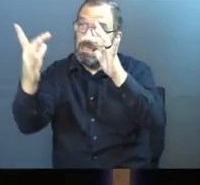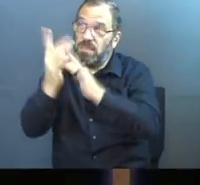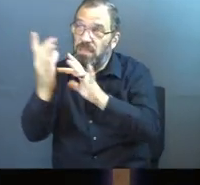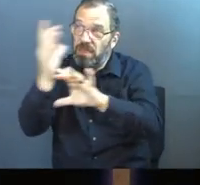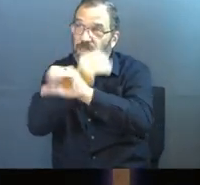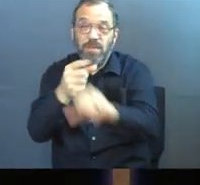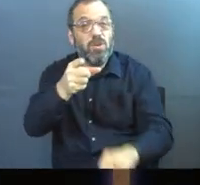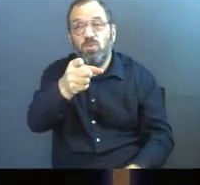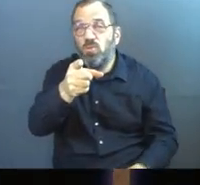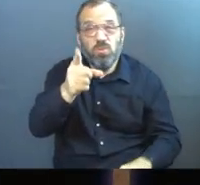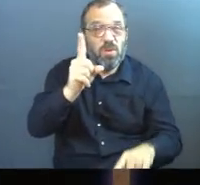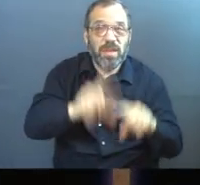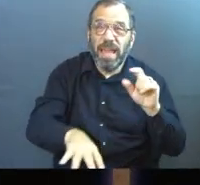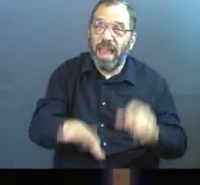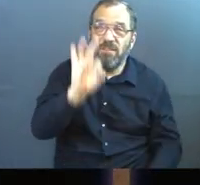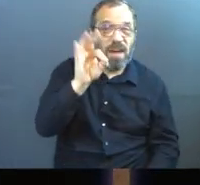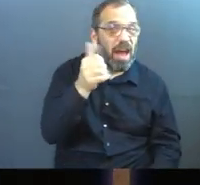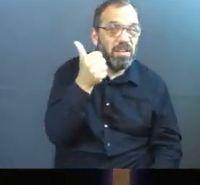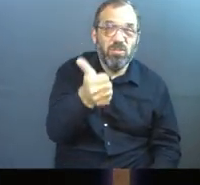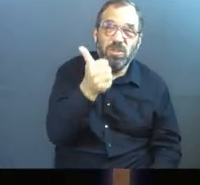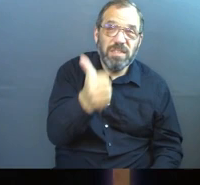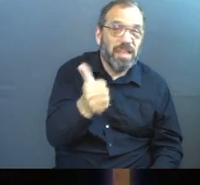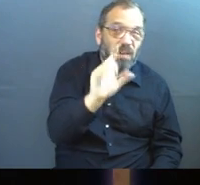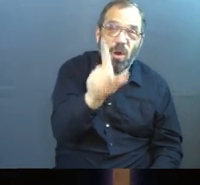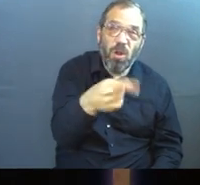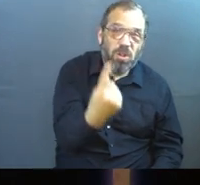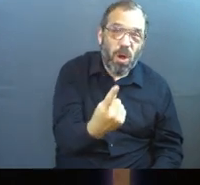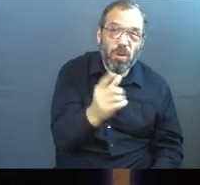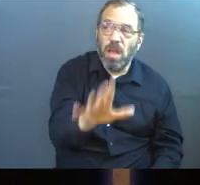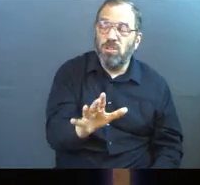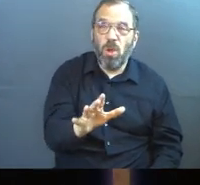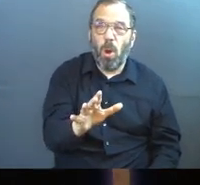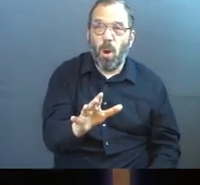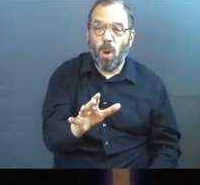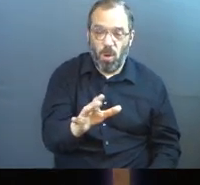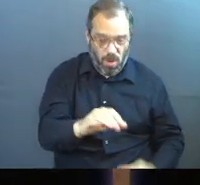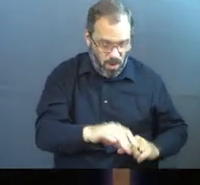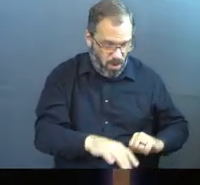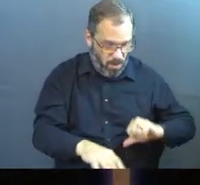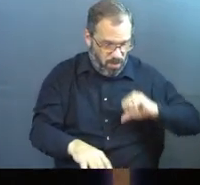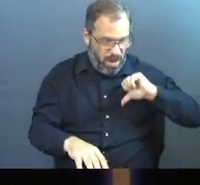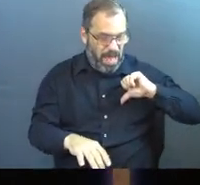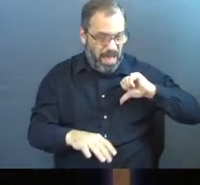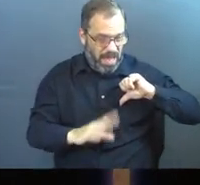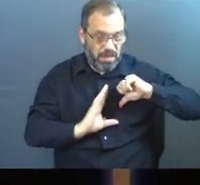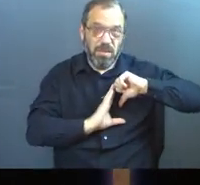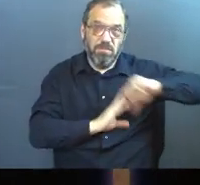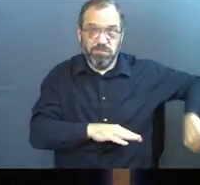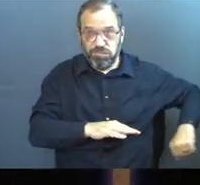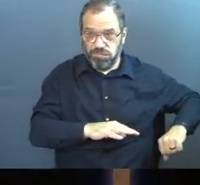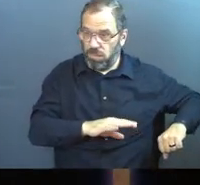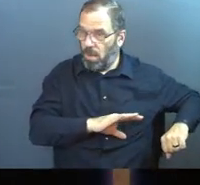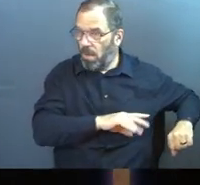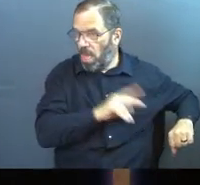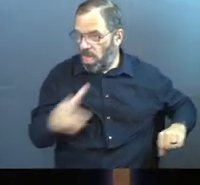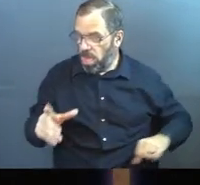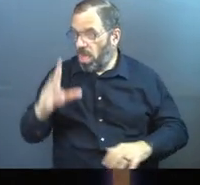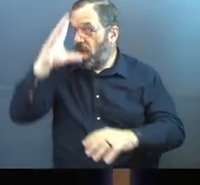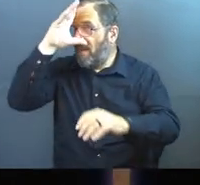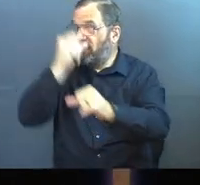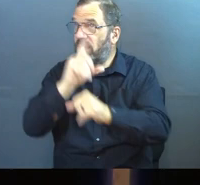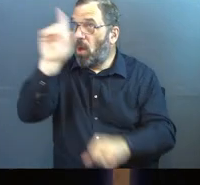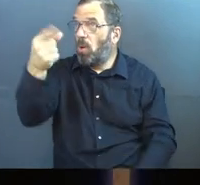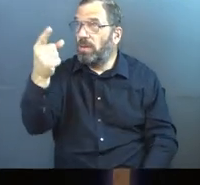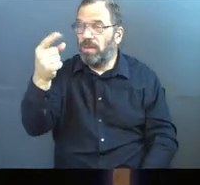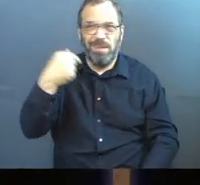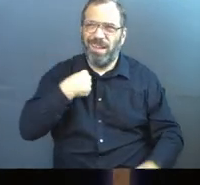salvation that you can't find for yourself alone. So to reject pride is to embrace faith in the only person who can save